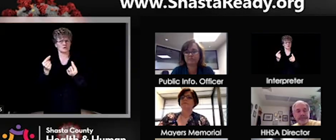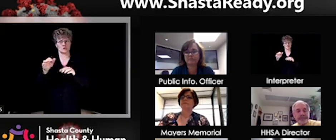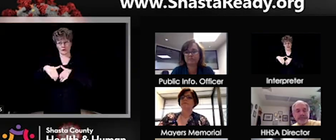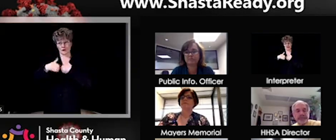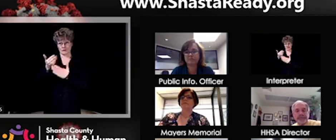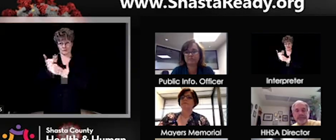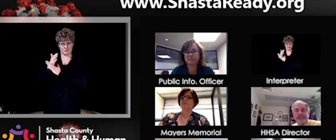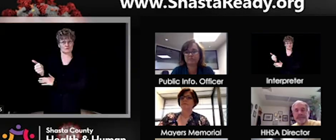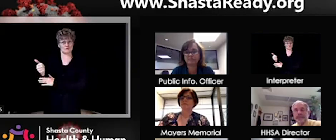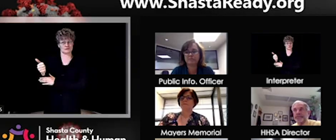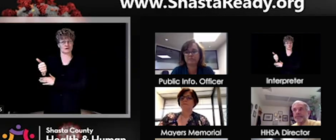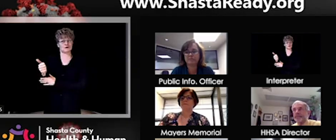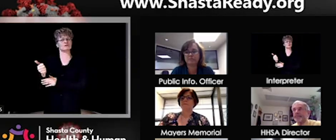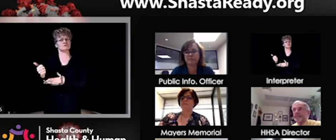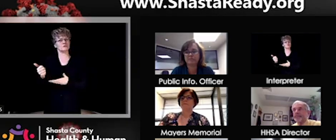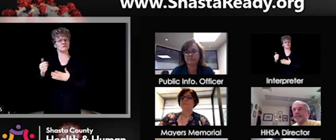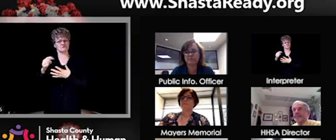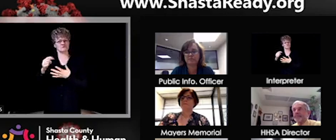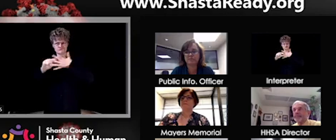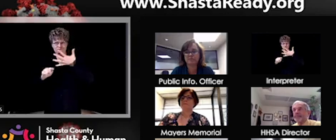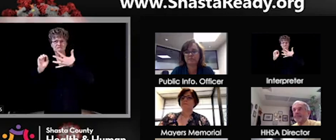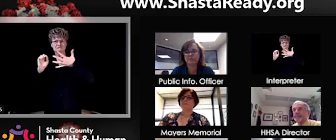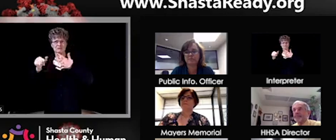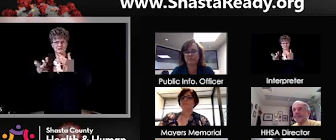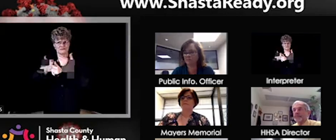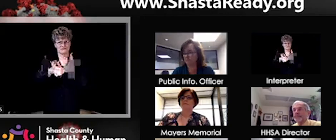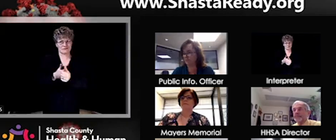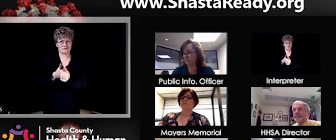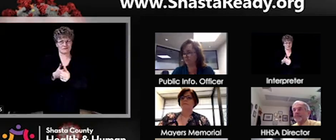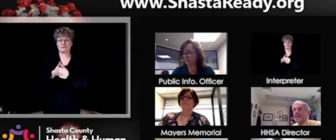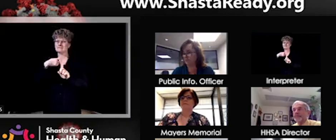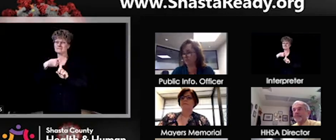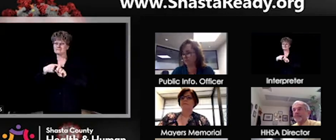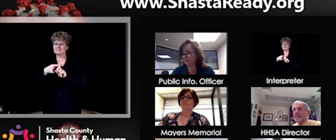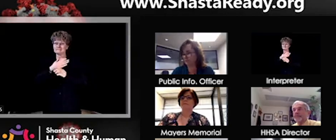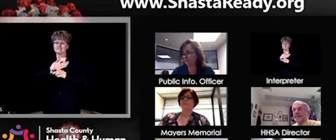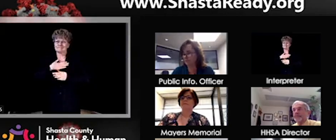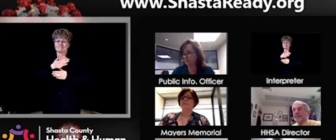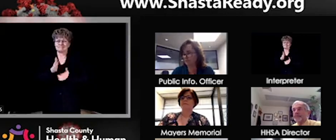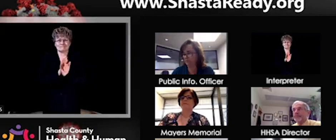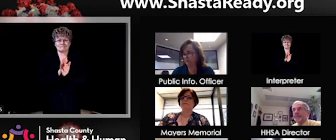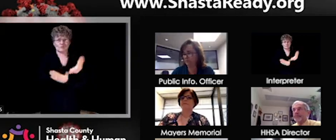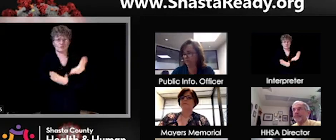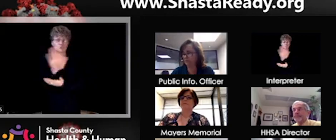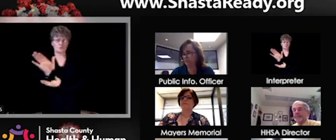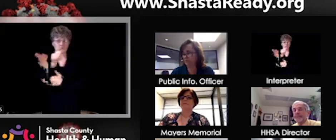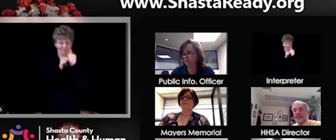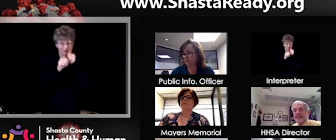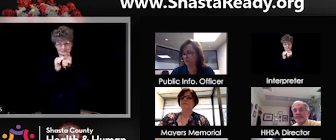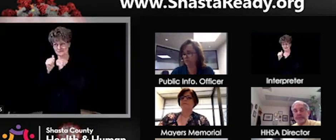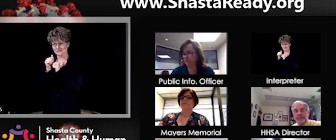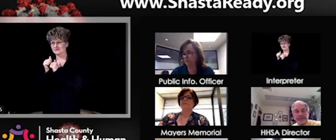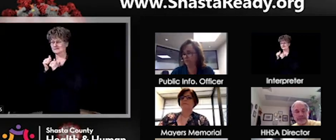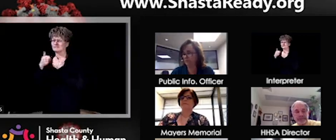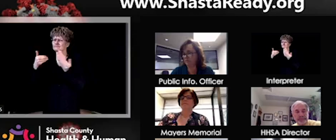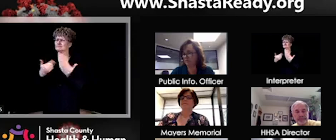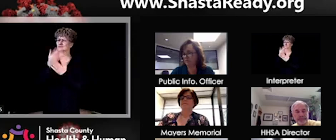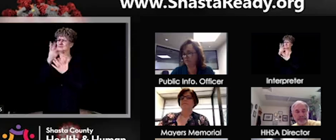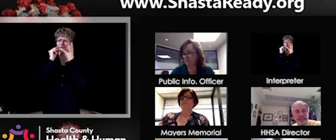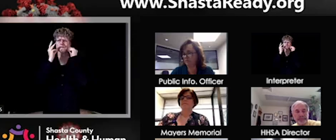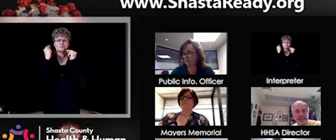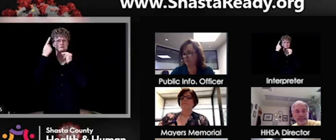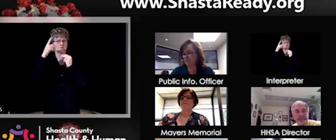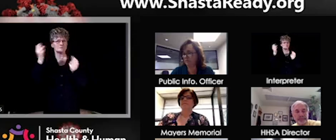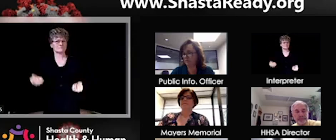some patience. I think this is a new experience for everybody, and we know many of these